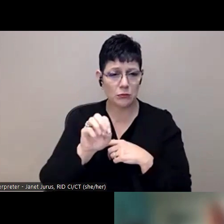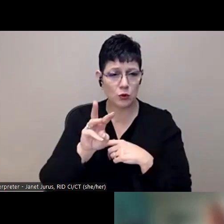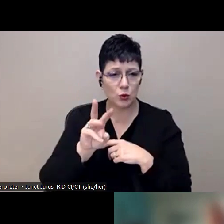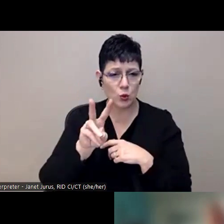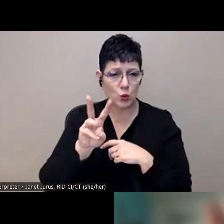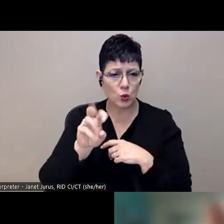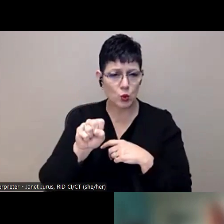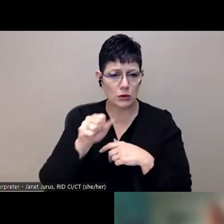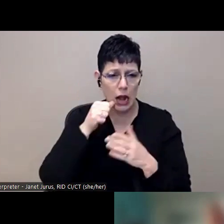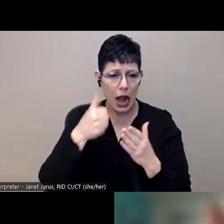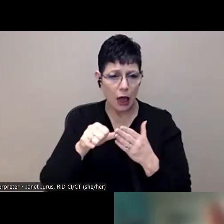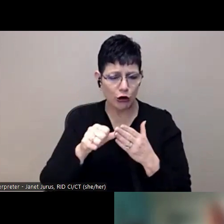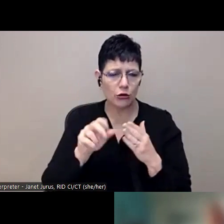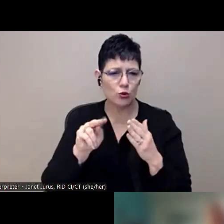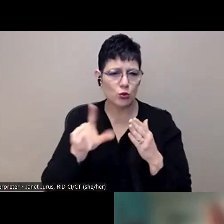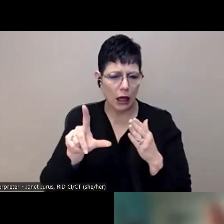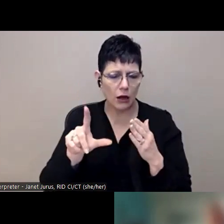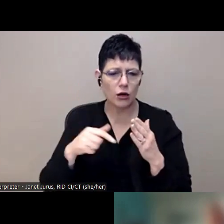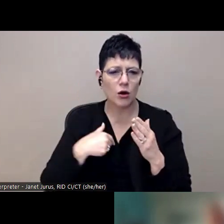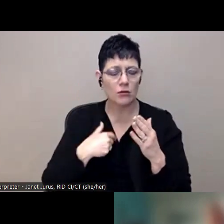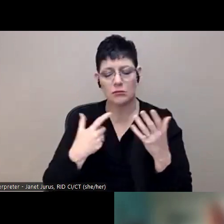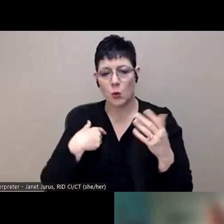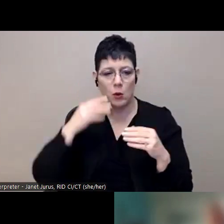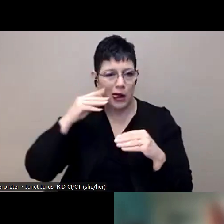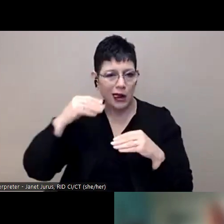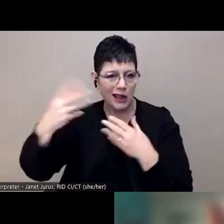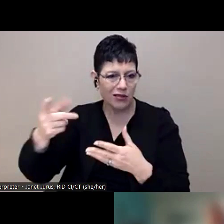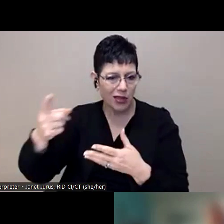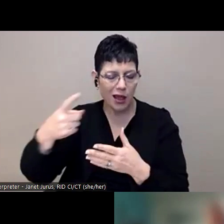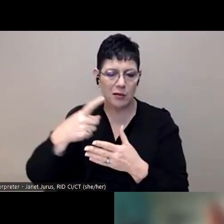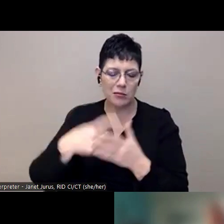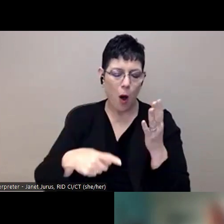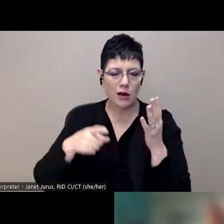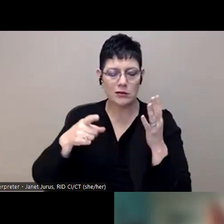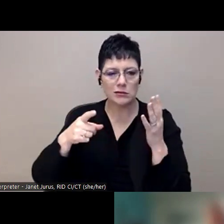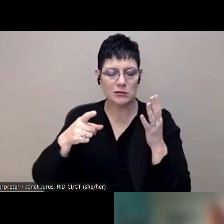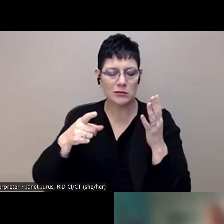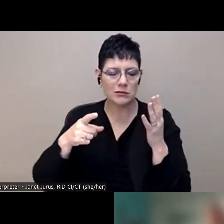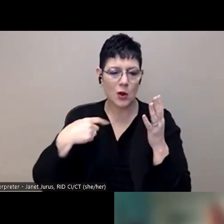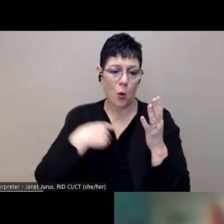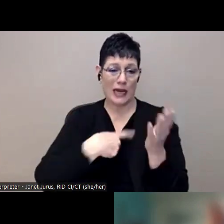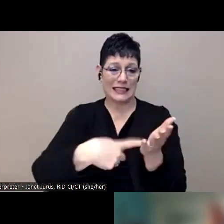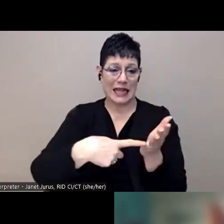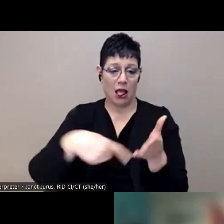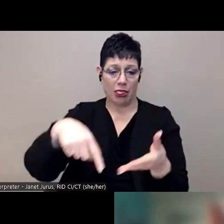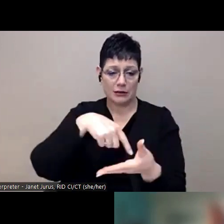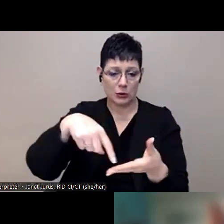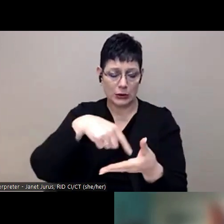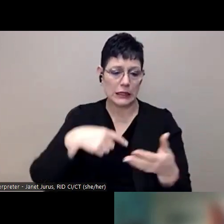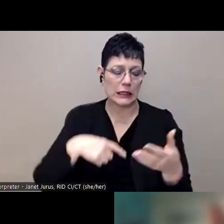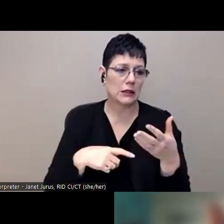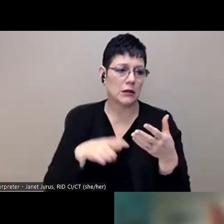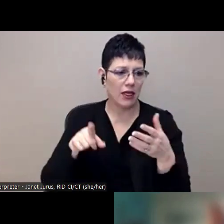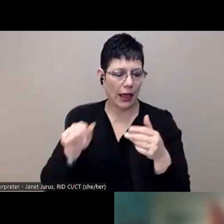about resilience. Here's a couple of things to talk about while you're in the car around the dinner table. Here's a video, um,